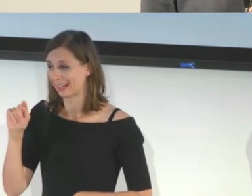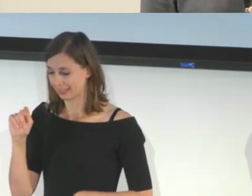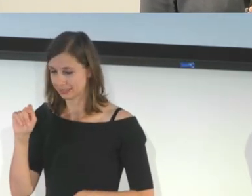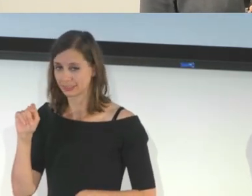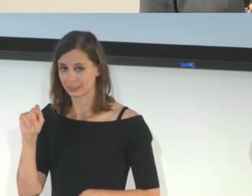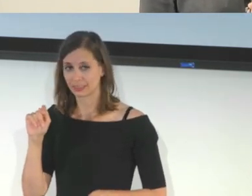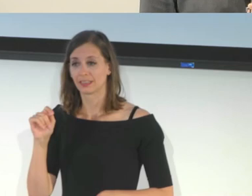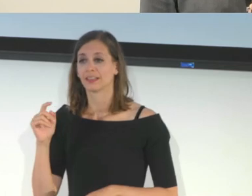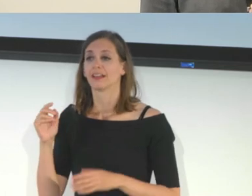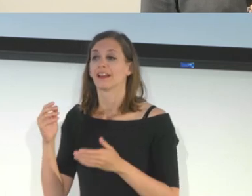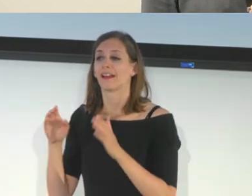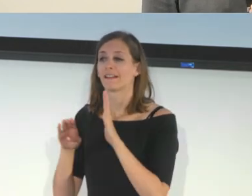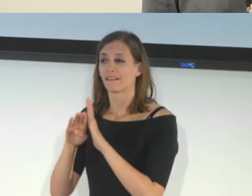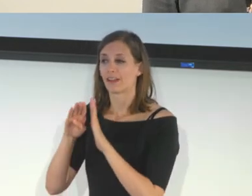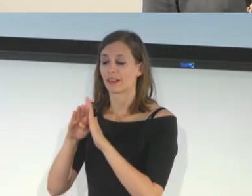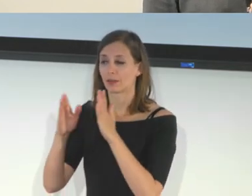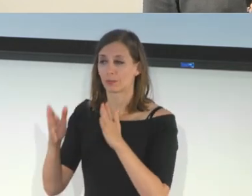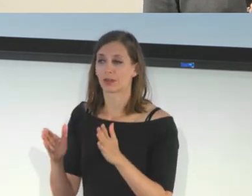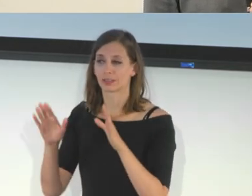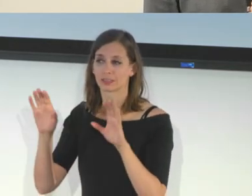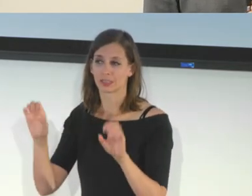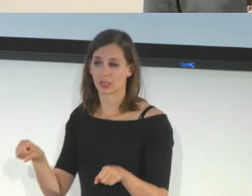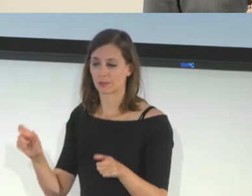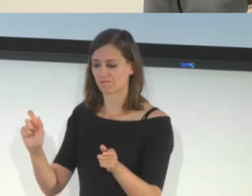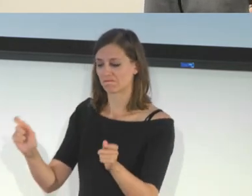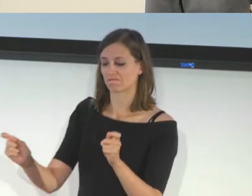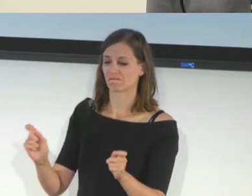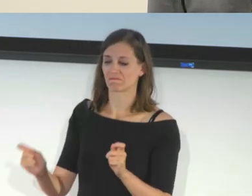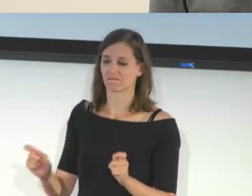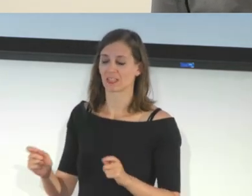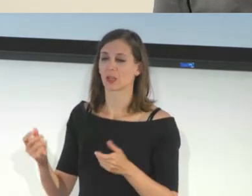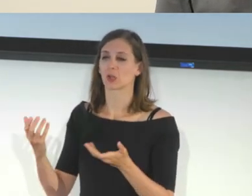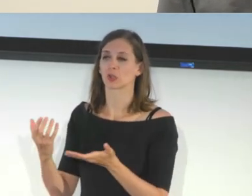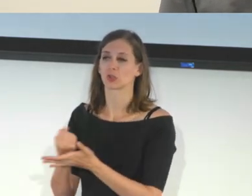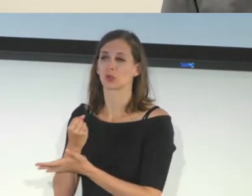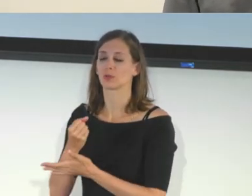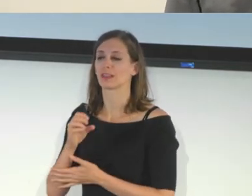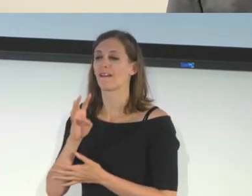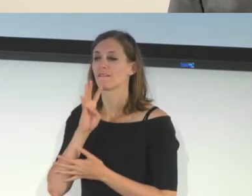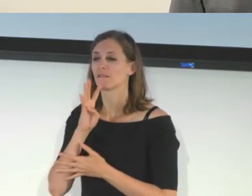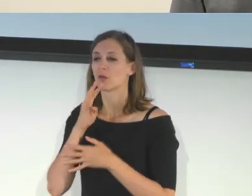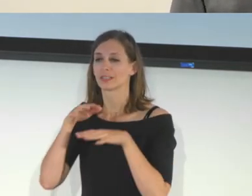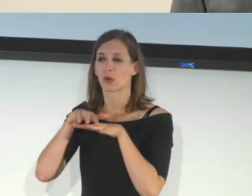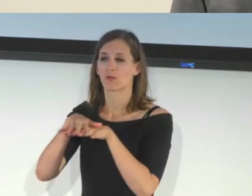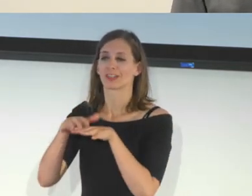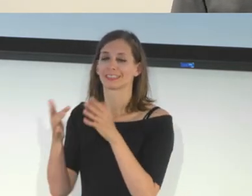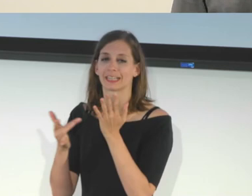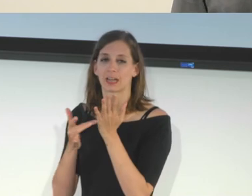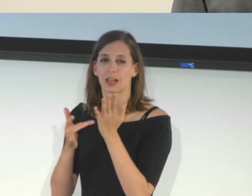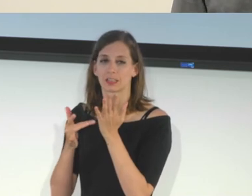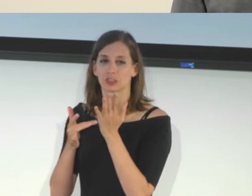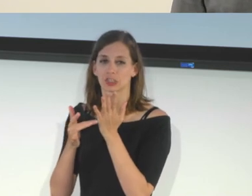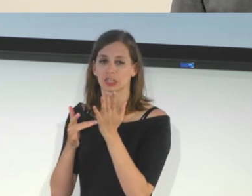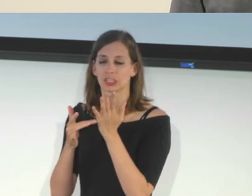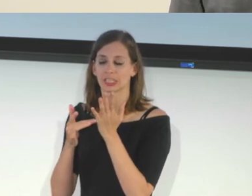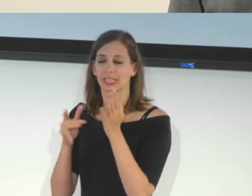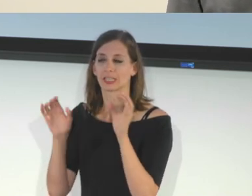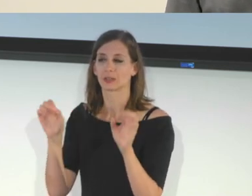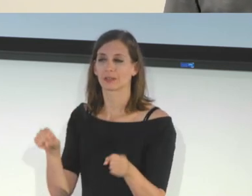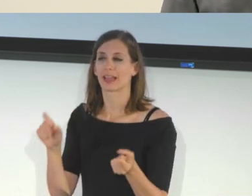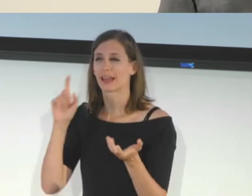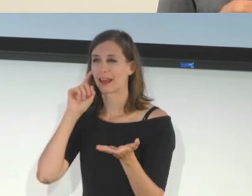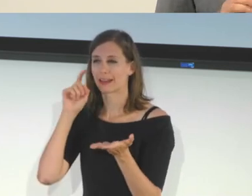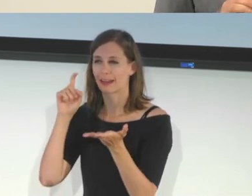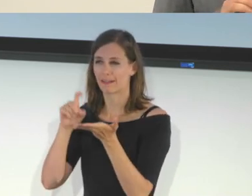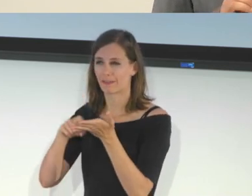developers are able to leverage the capabilities of VoiceOver. And VoiceOver is able to actually identify the current state of those